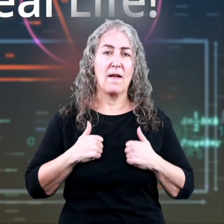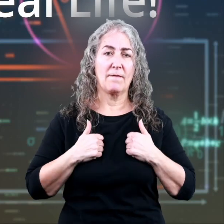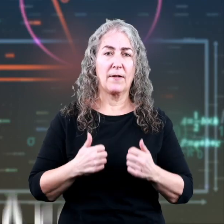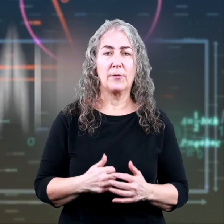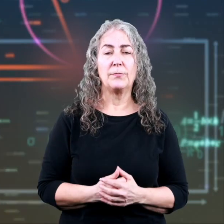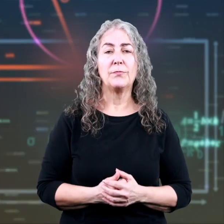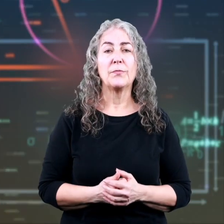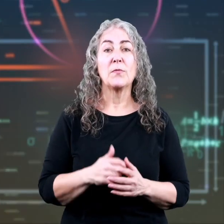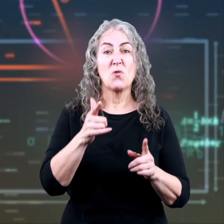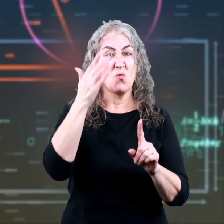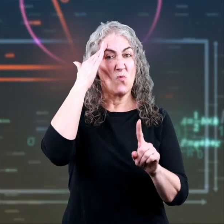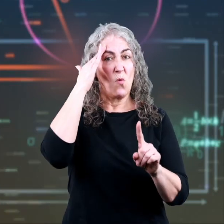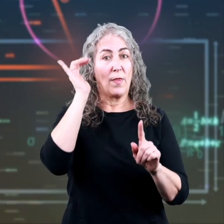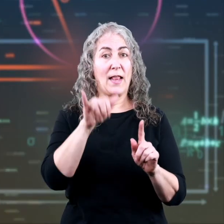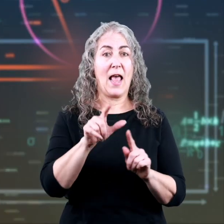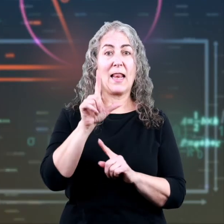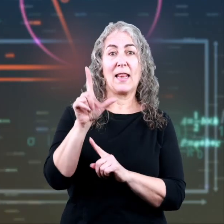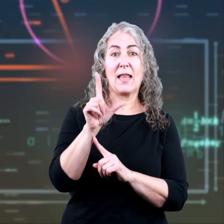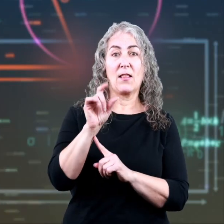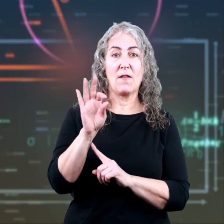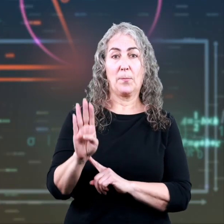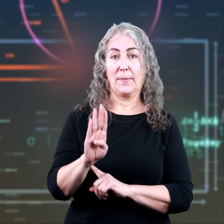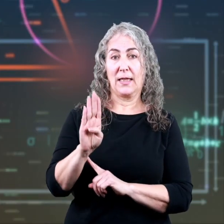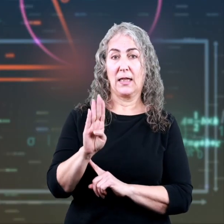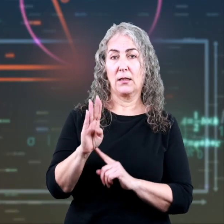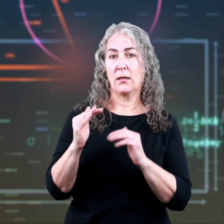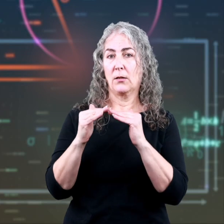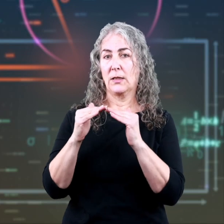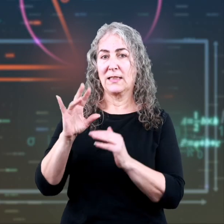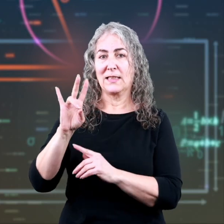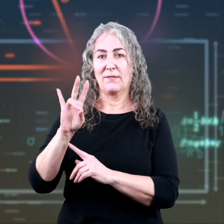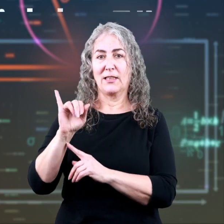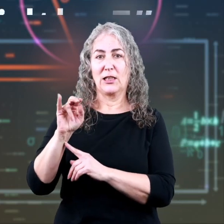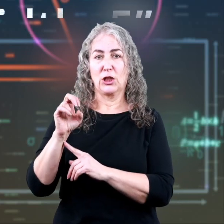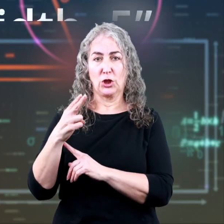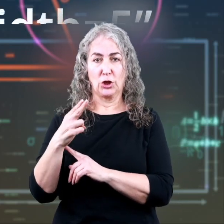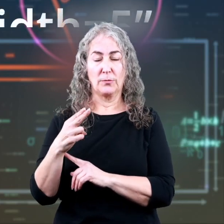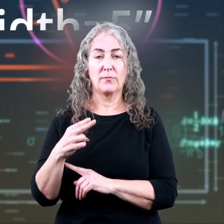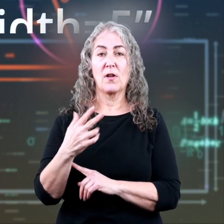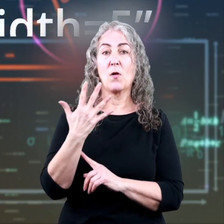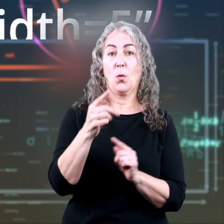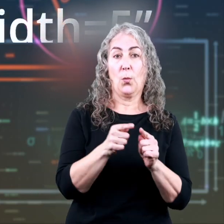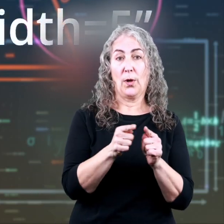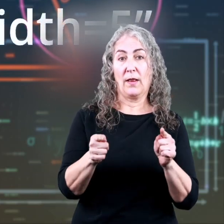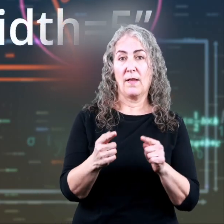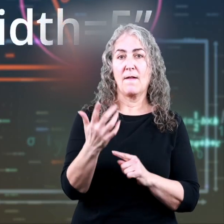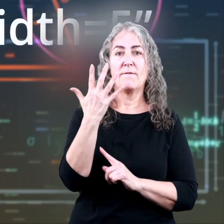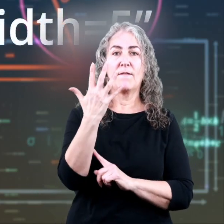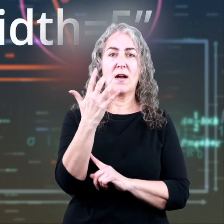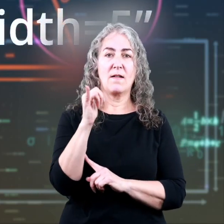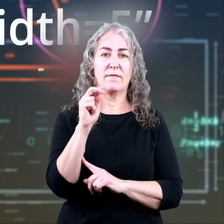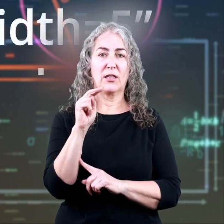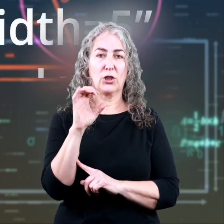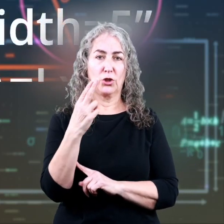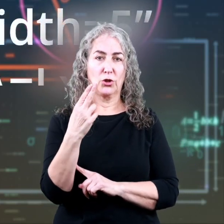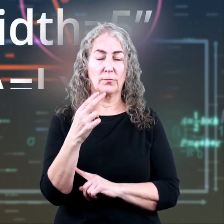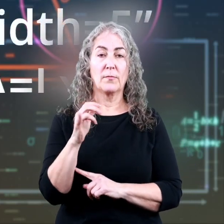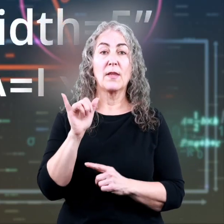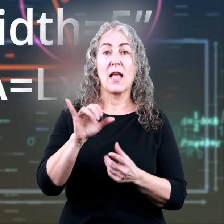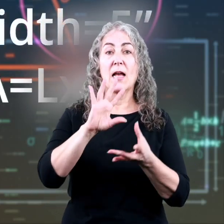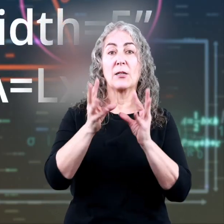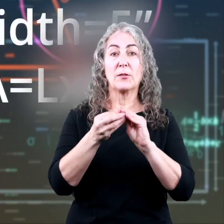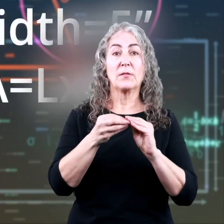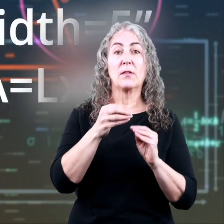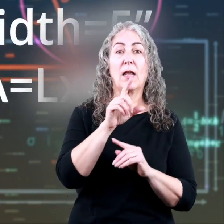Life. We know that the length of rectangle B is 7 inches and its width is 5 inches. Since the